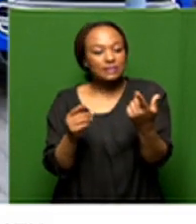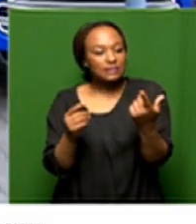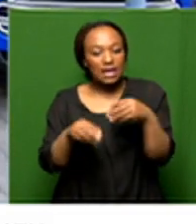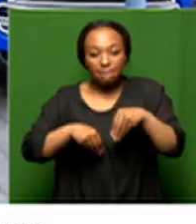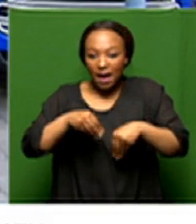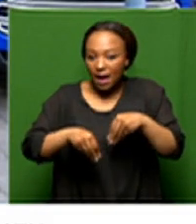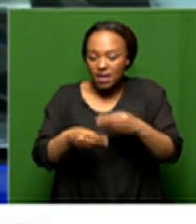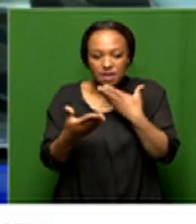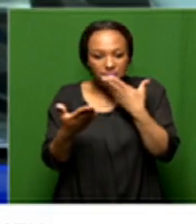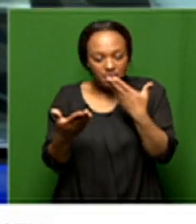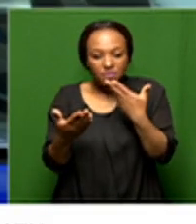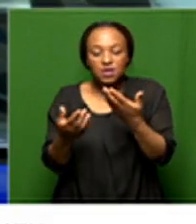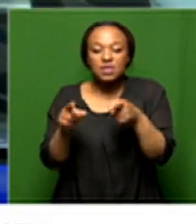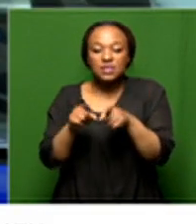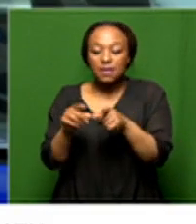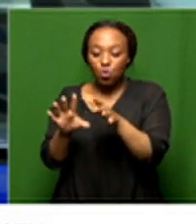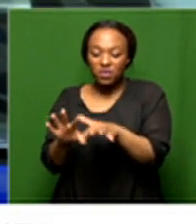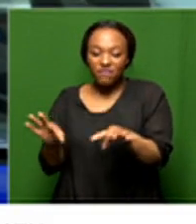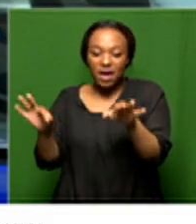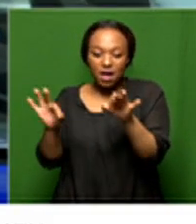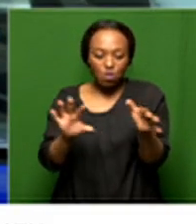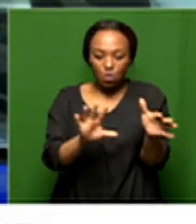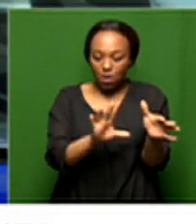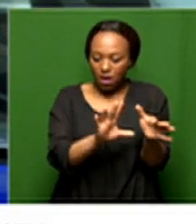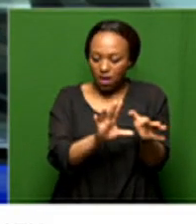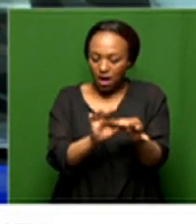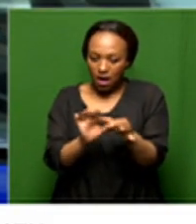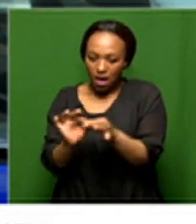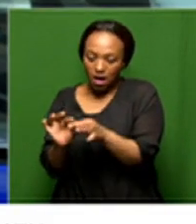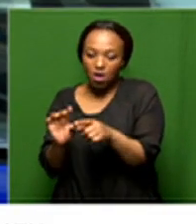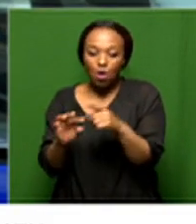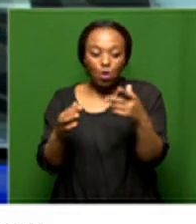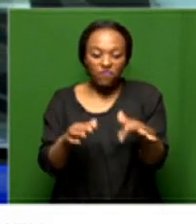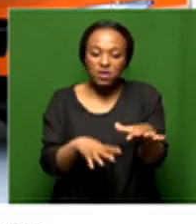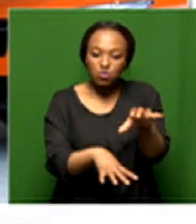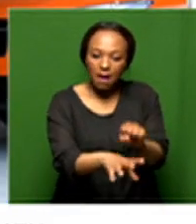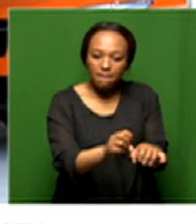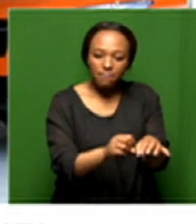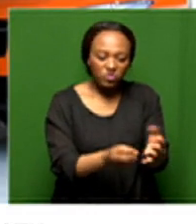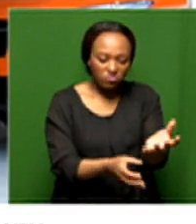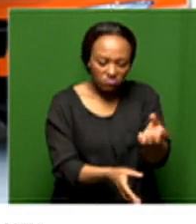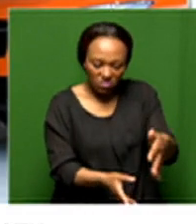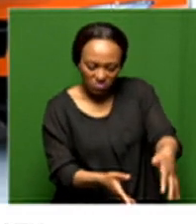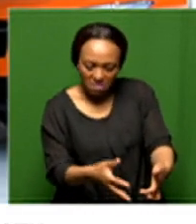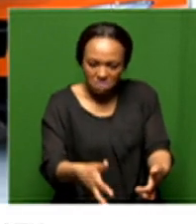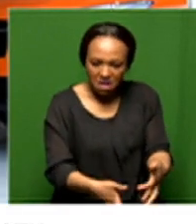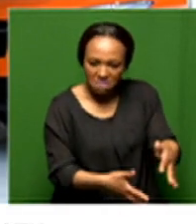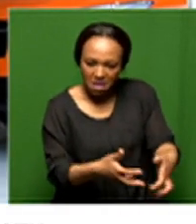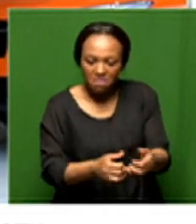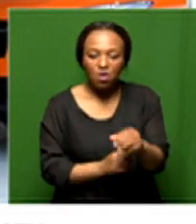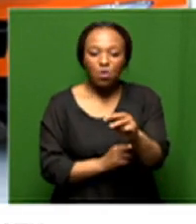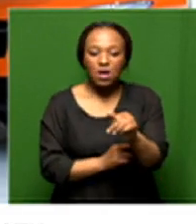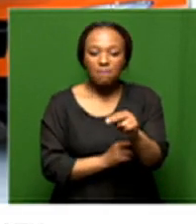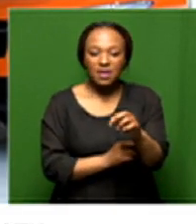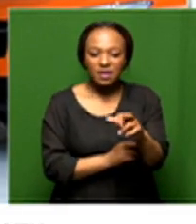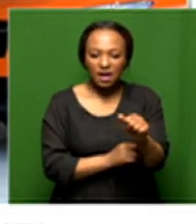mining so if you go down the value chain after you extract these minerals then you are beginning to beneficiate them and that's where you